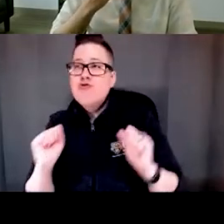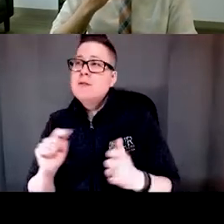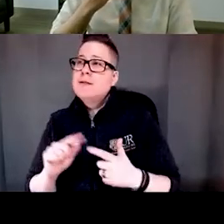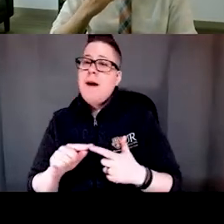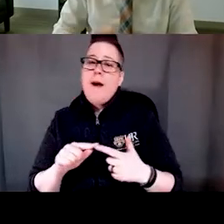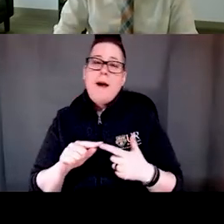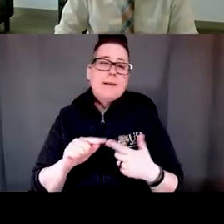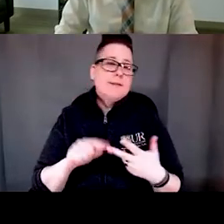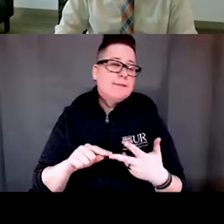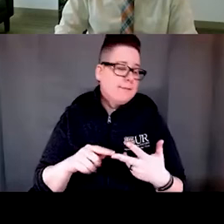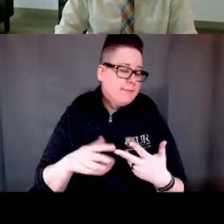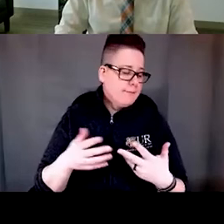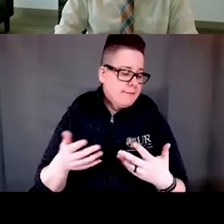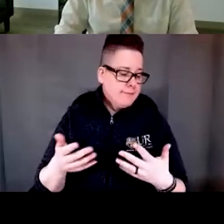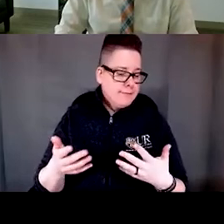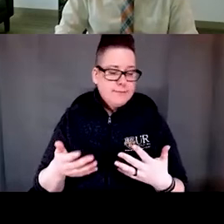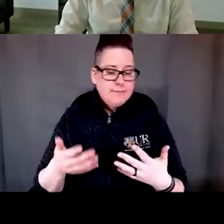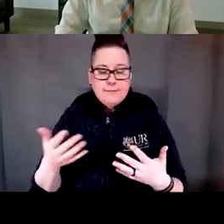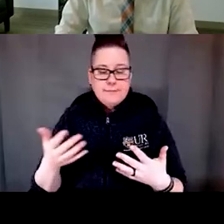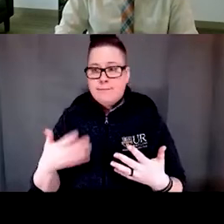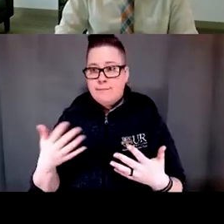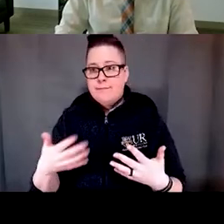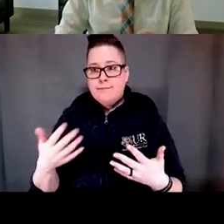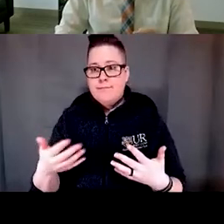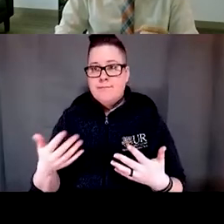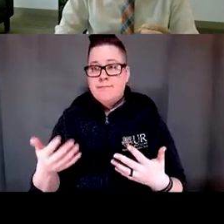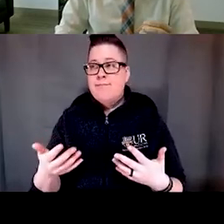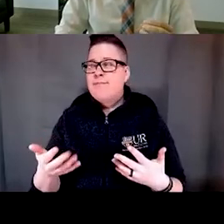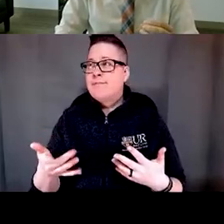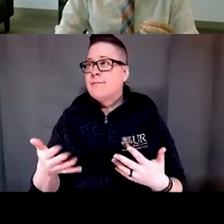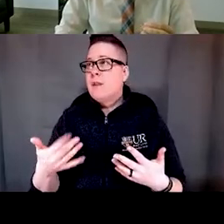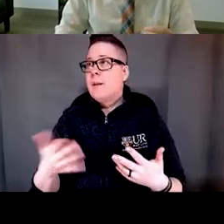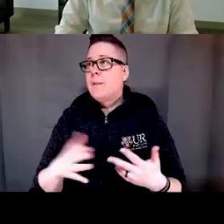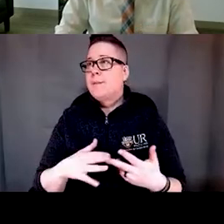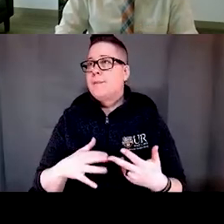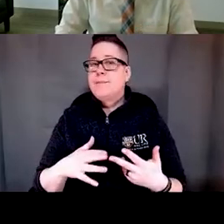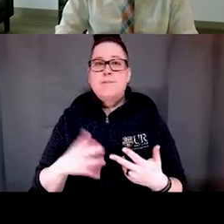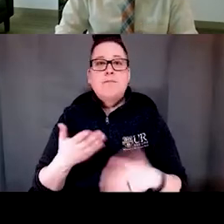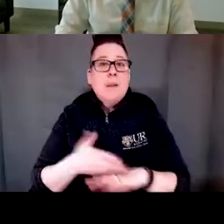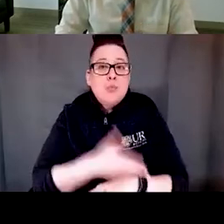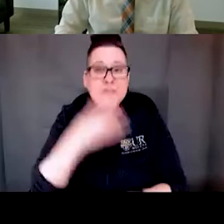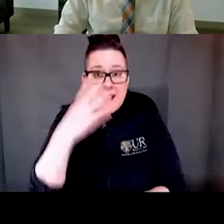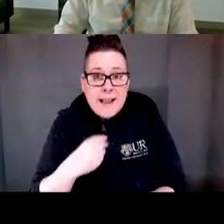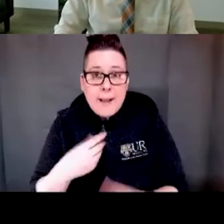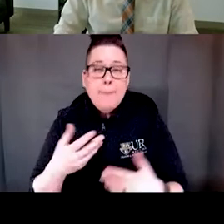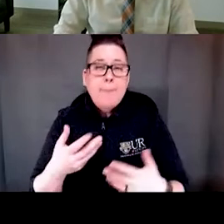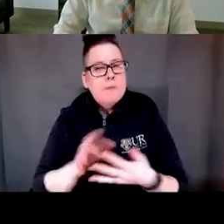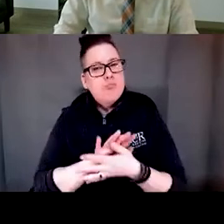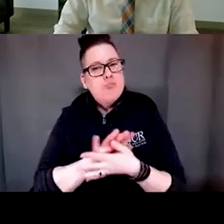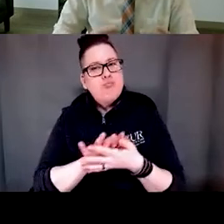improving sleep. So